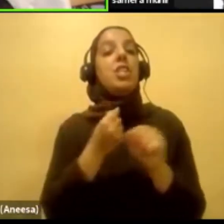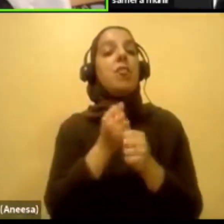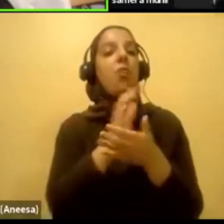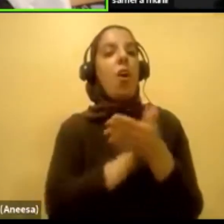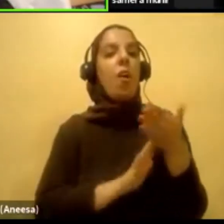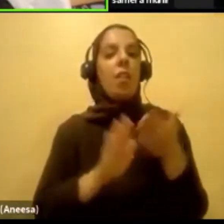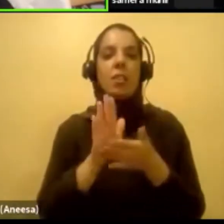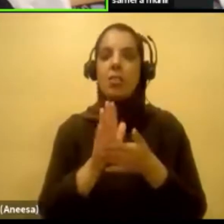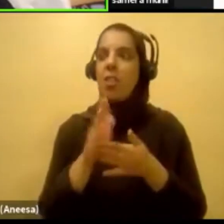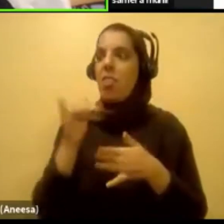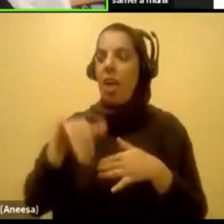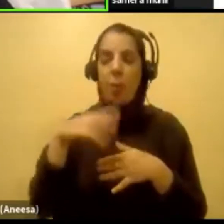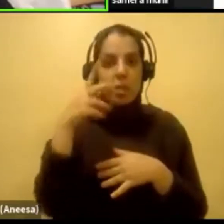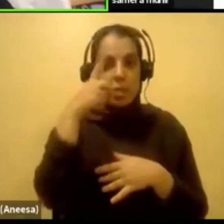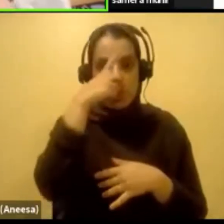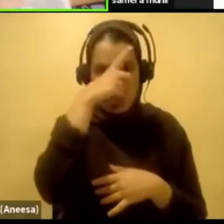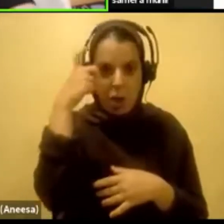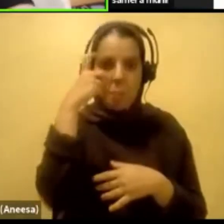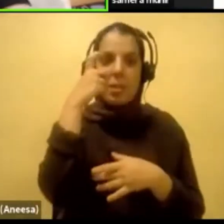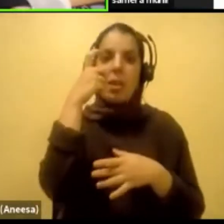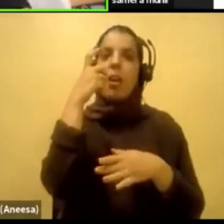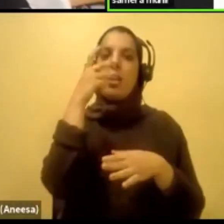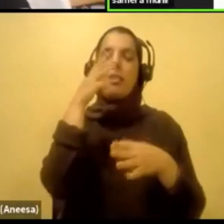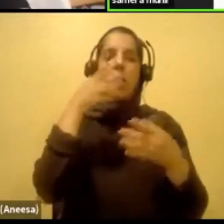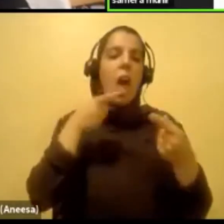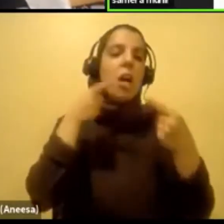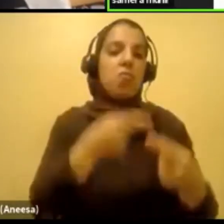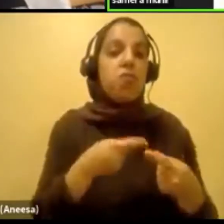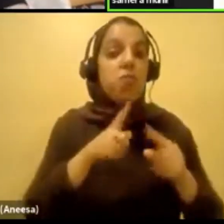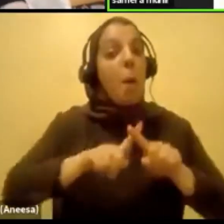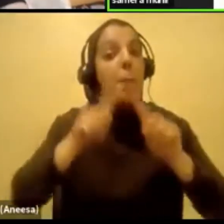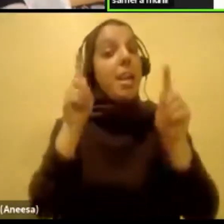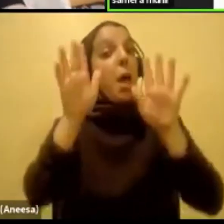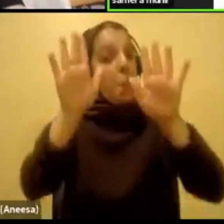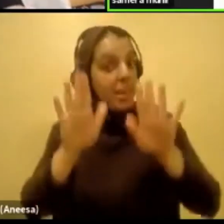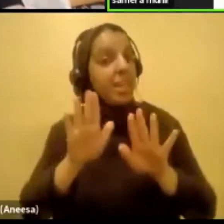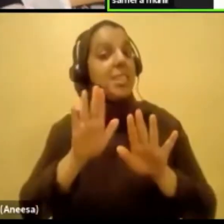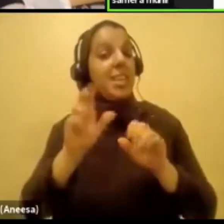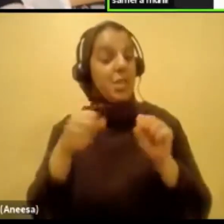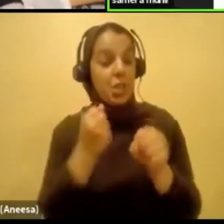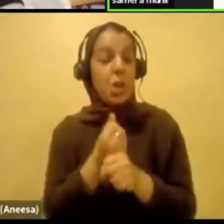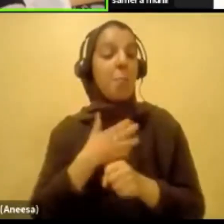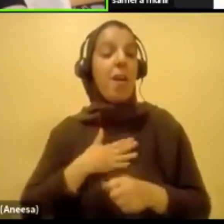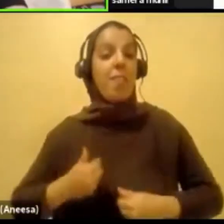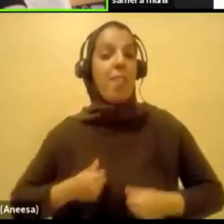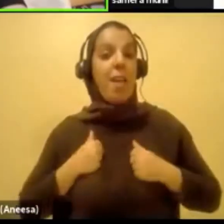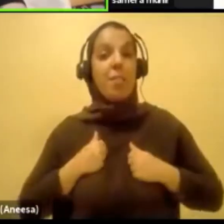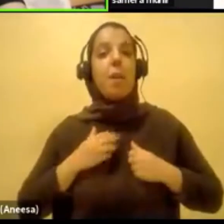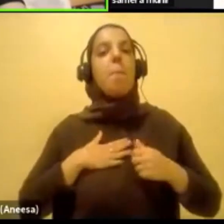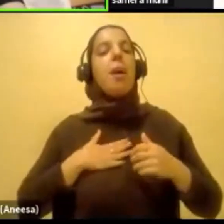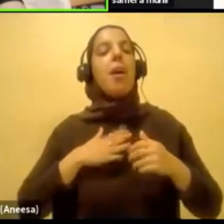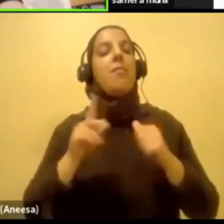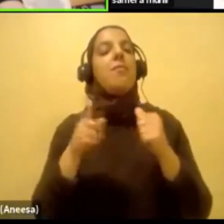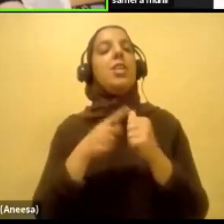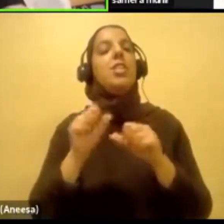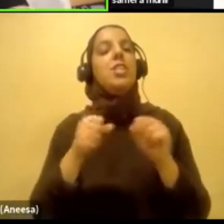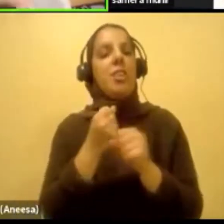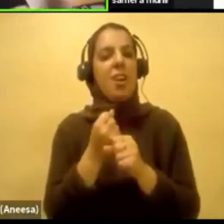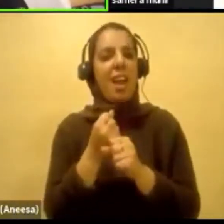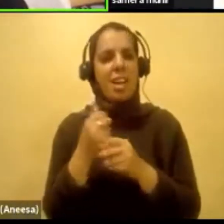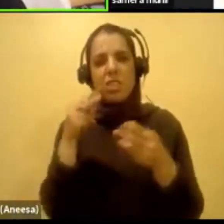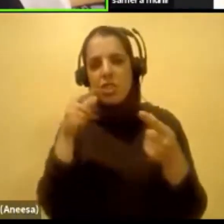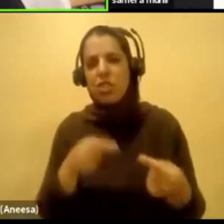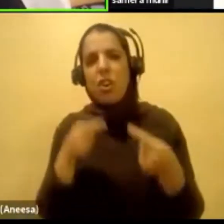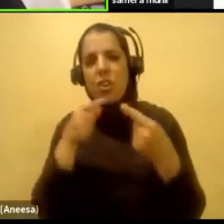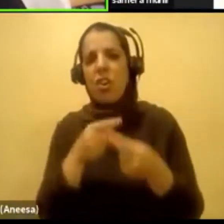traveling, but amazing year of my life. In my first year of college, I struggled a lot with getting a nursing agency out to